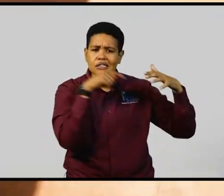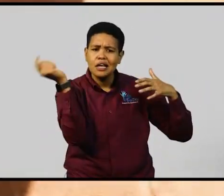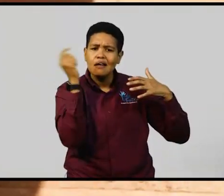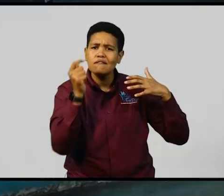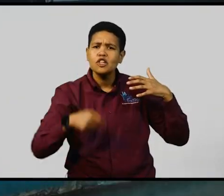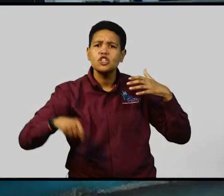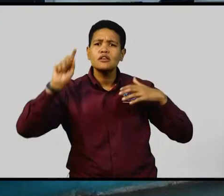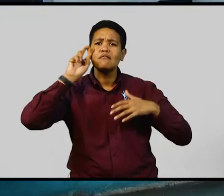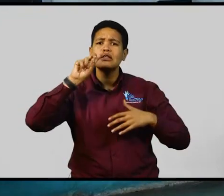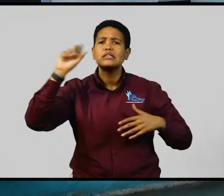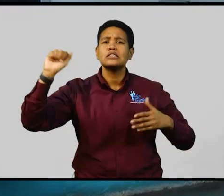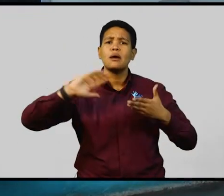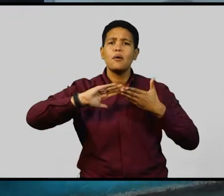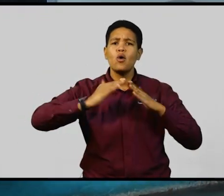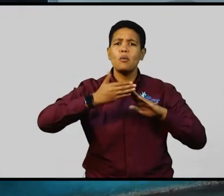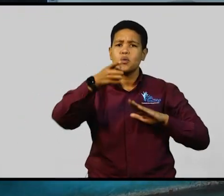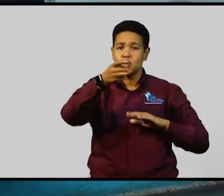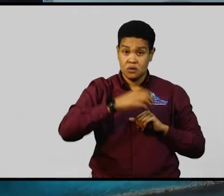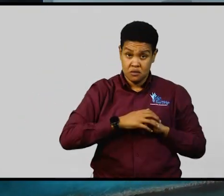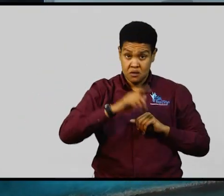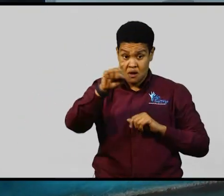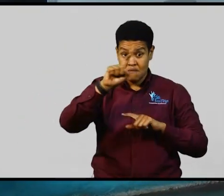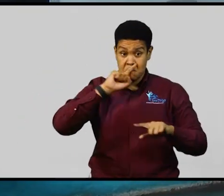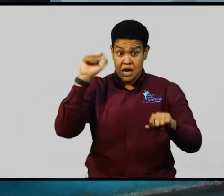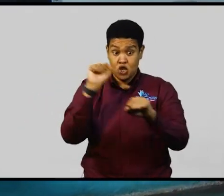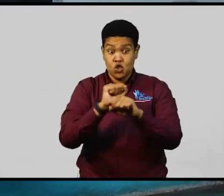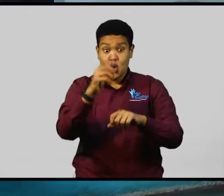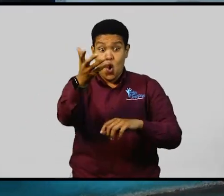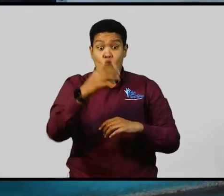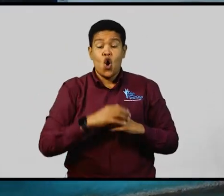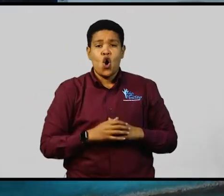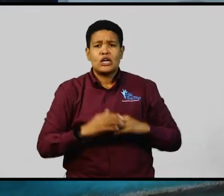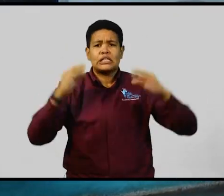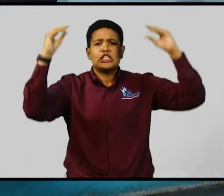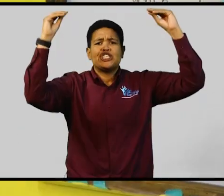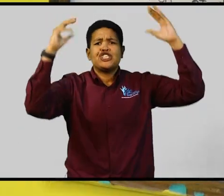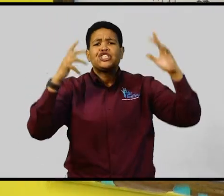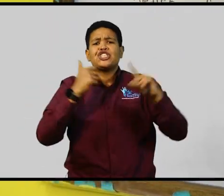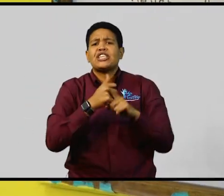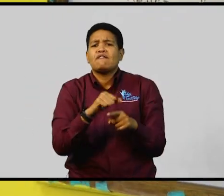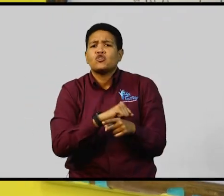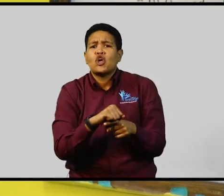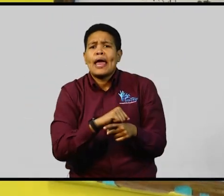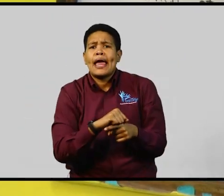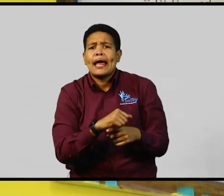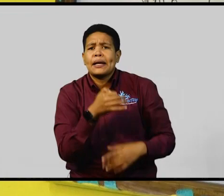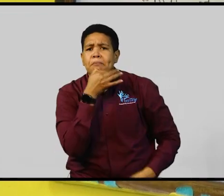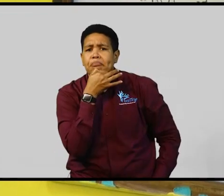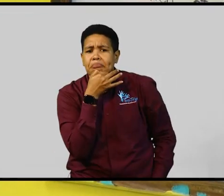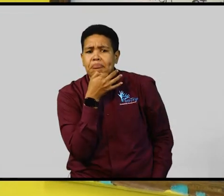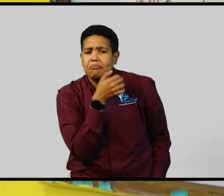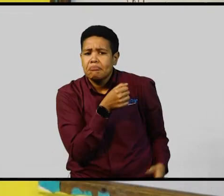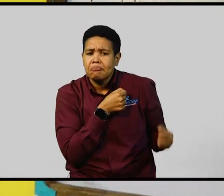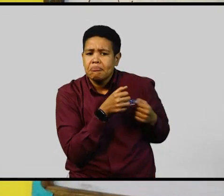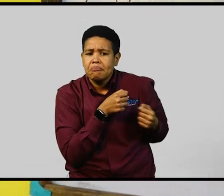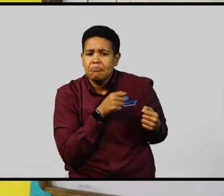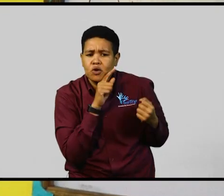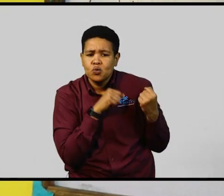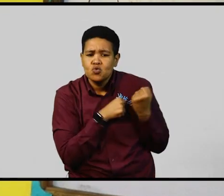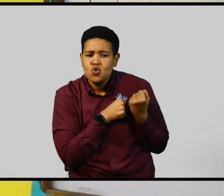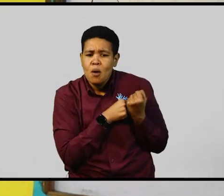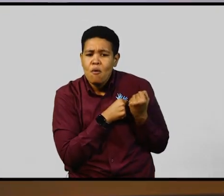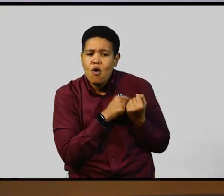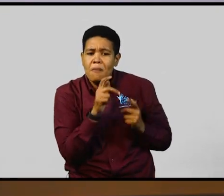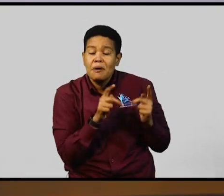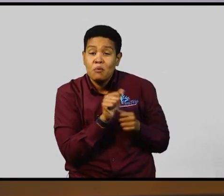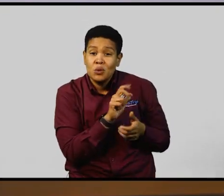disabilities. It has to make sure that teachers are trained to support persons with